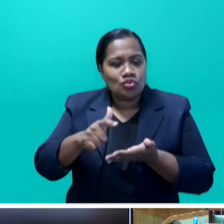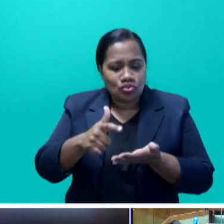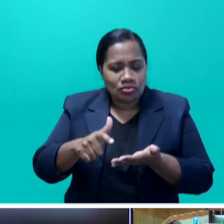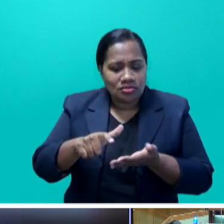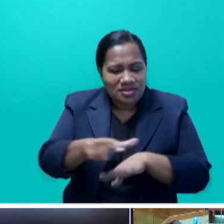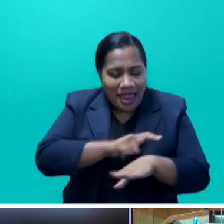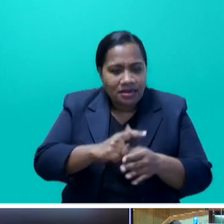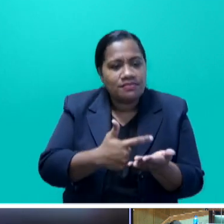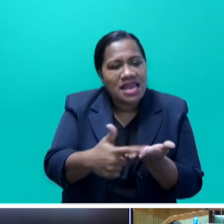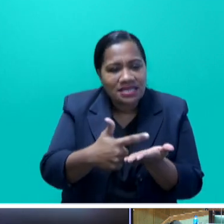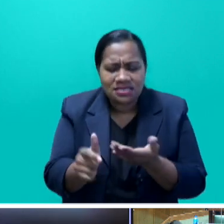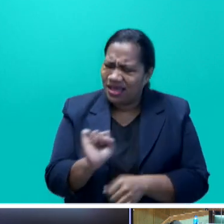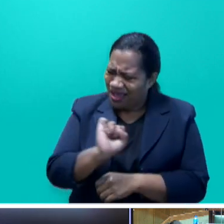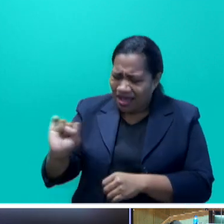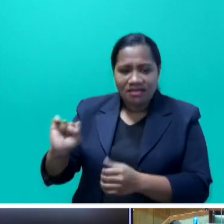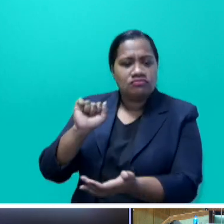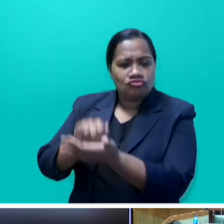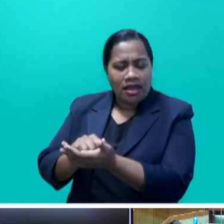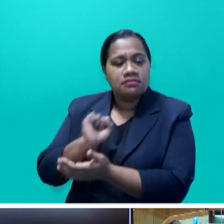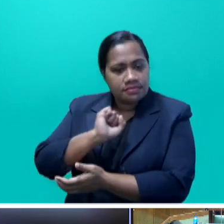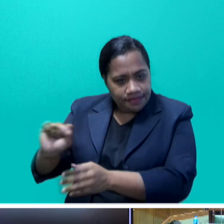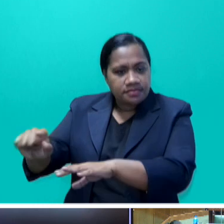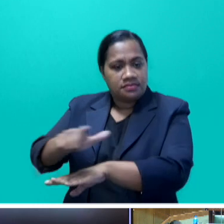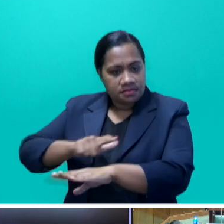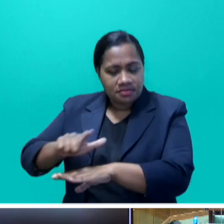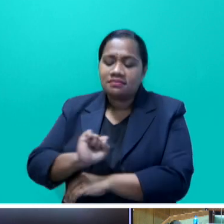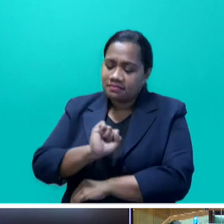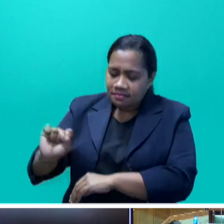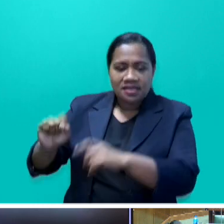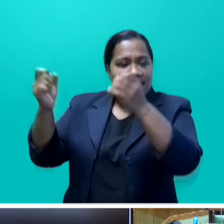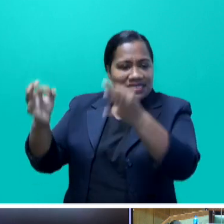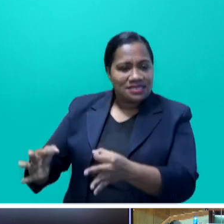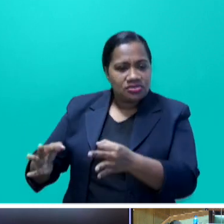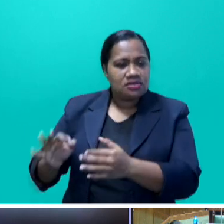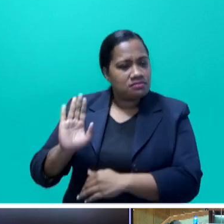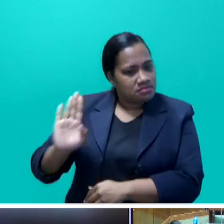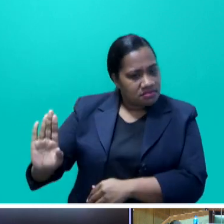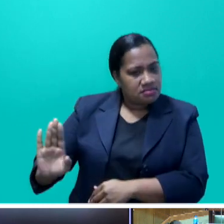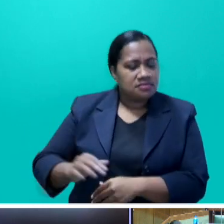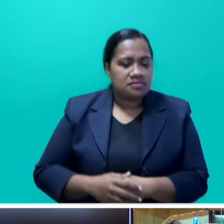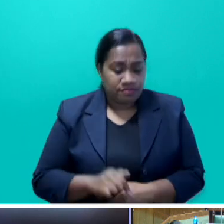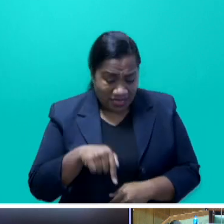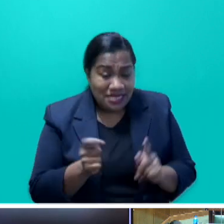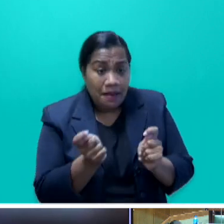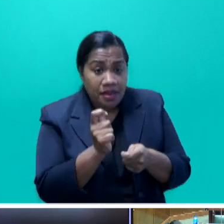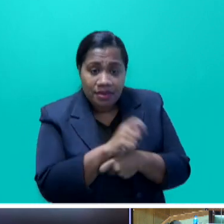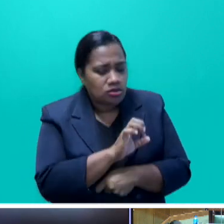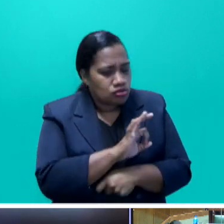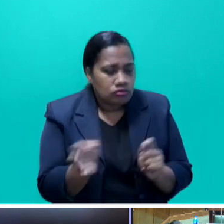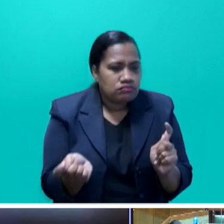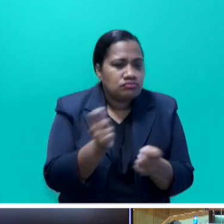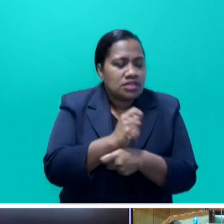right, it is their land and it is their decision. And this amendment does not change the process,